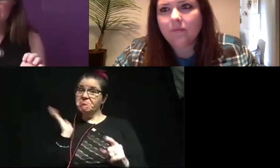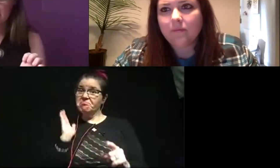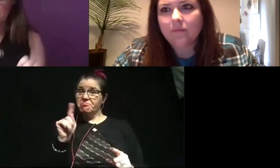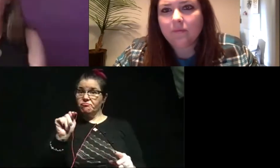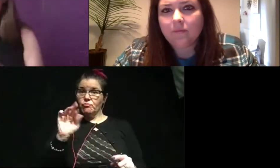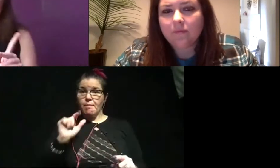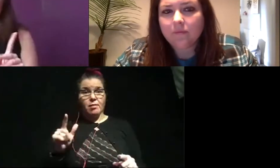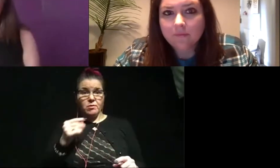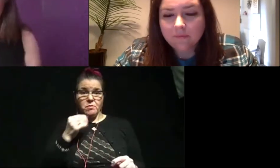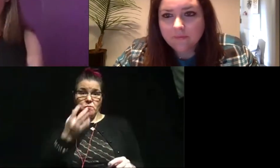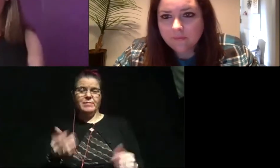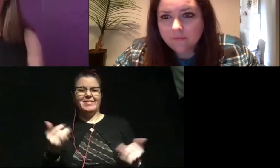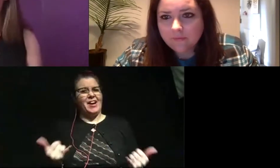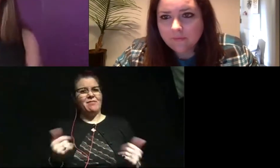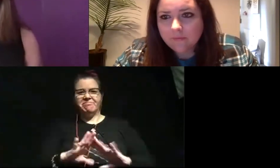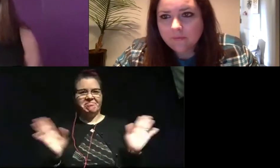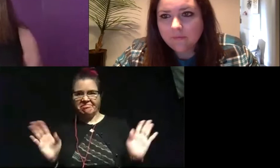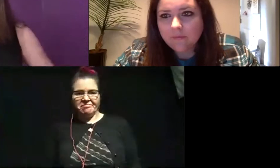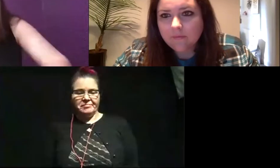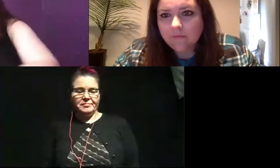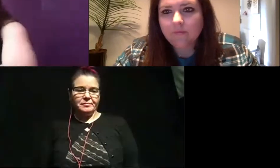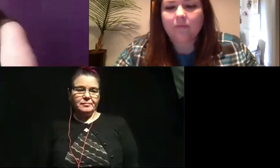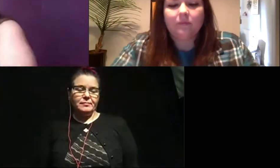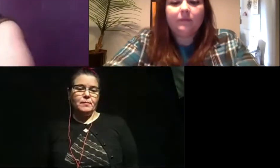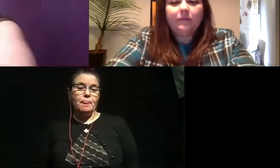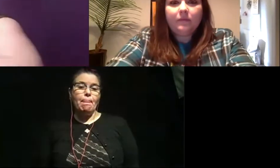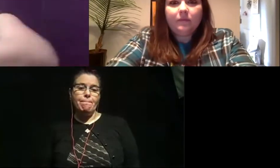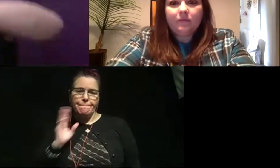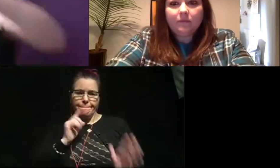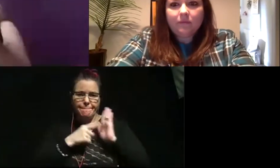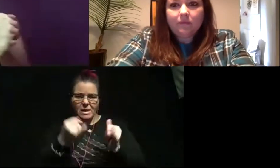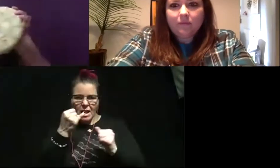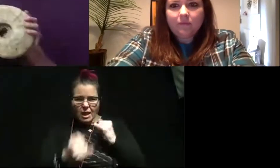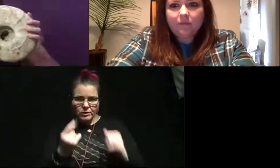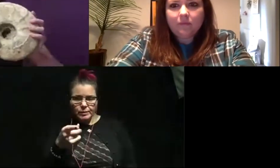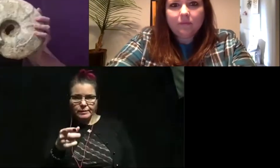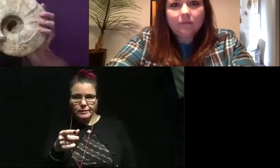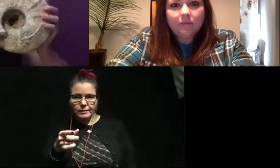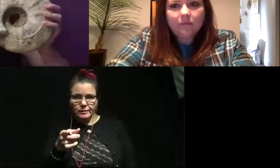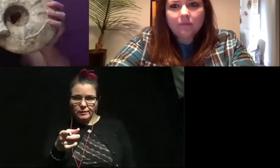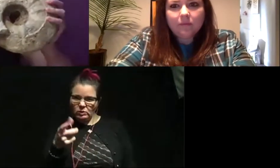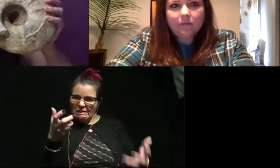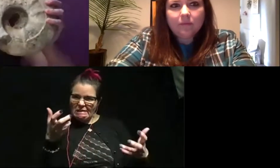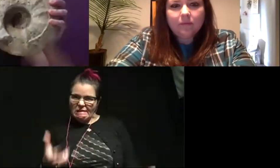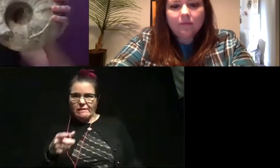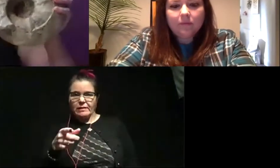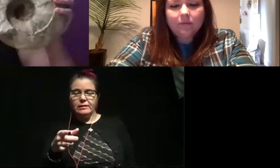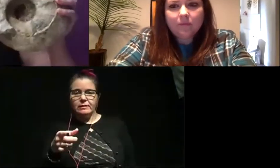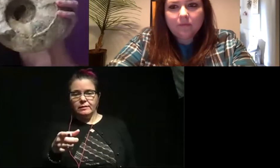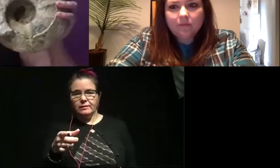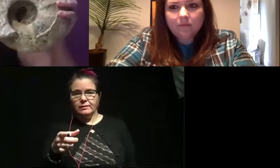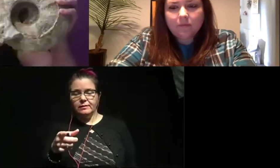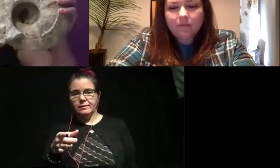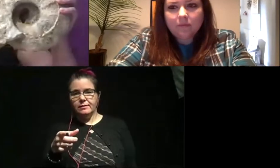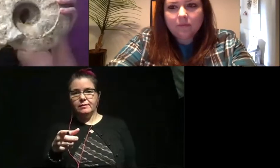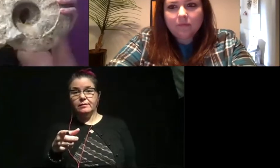destination. Not so much today. All right, and I'm gonna show you this last amazing fossil. It weighs a lot. This